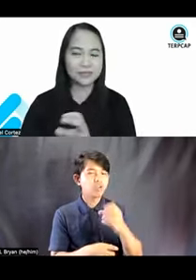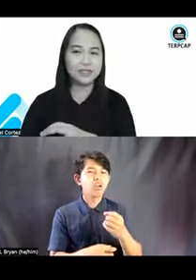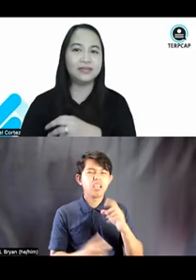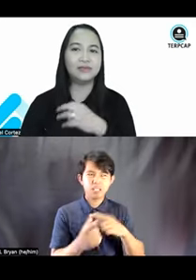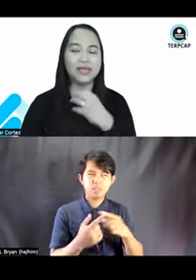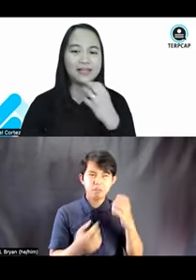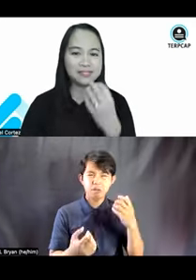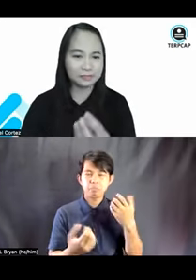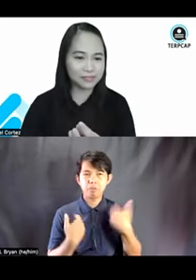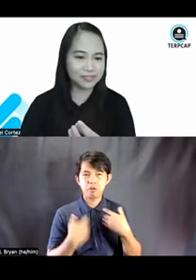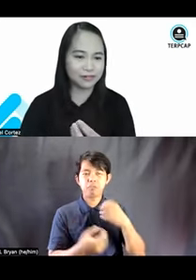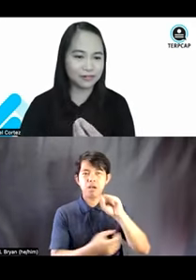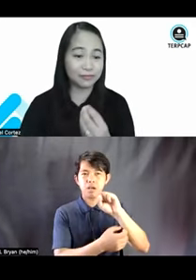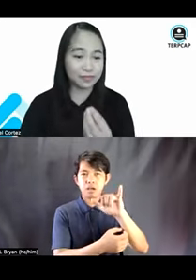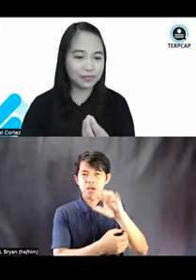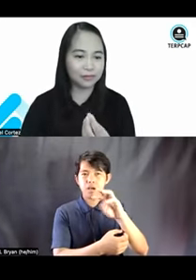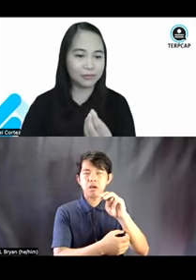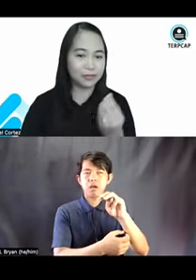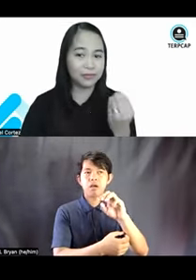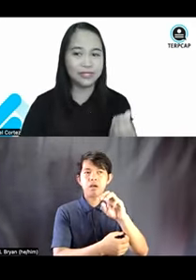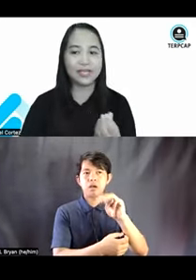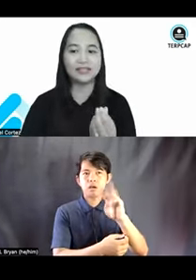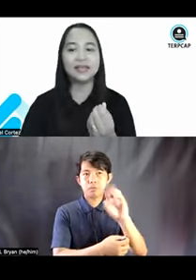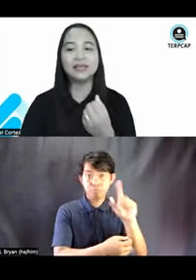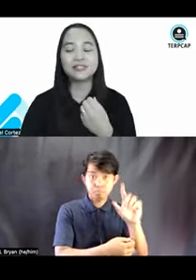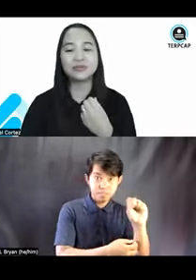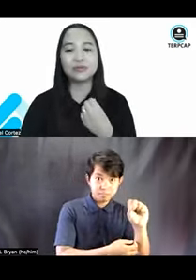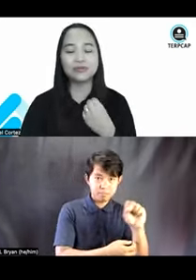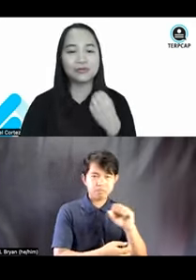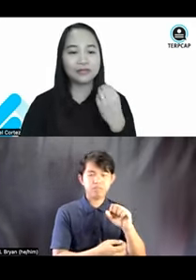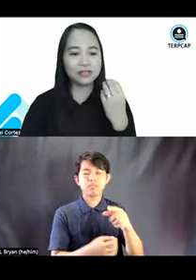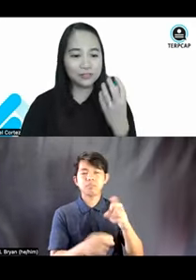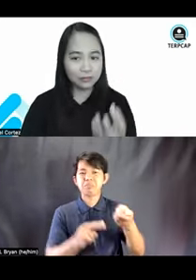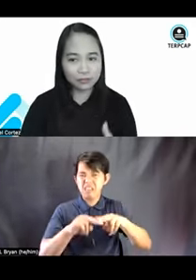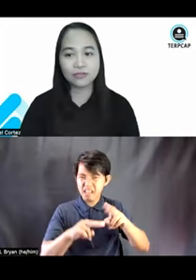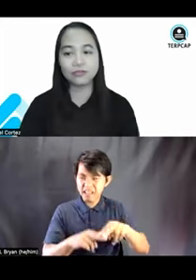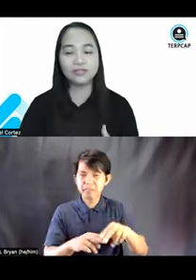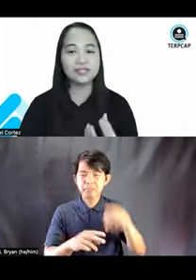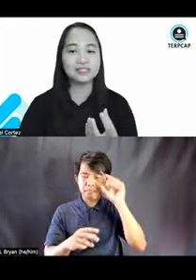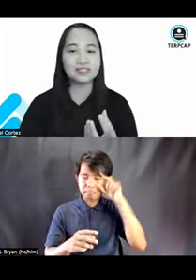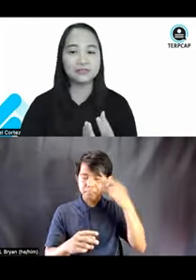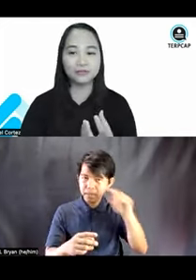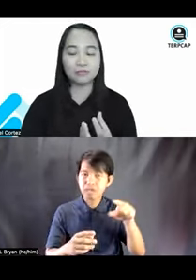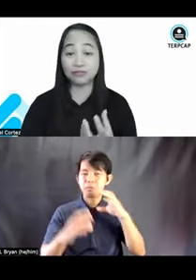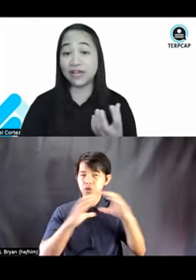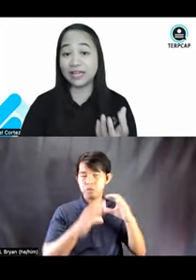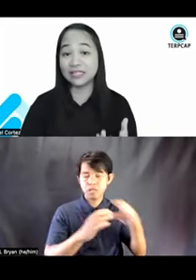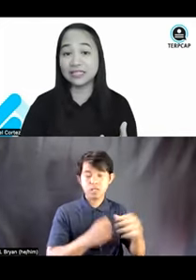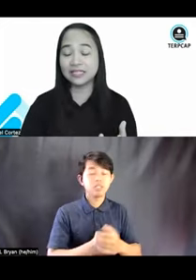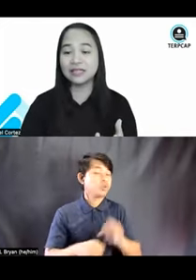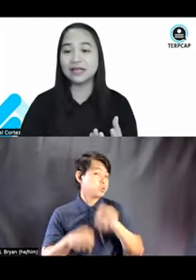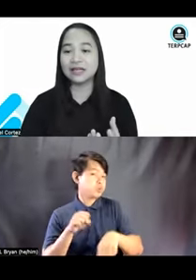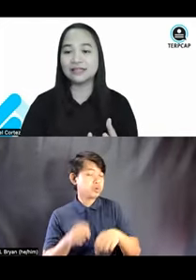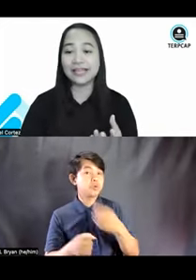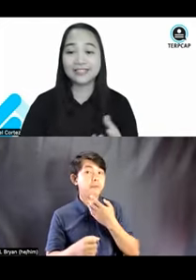Sometimes we, we add symbols that are not familiar when we communicate. So, you know, a solution to this is to provide